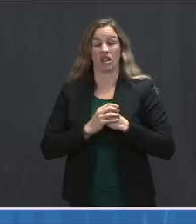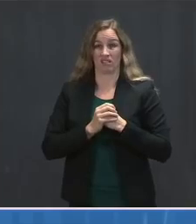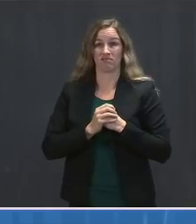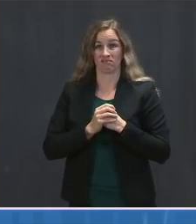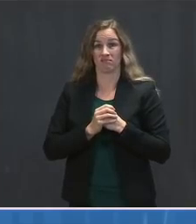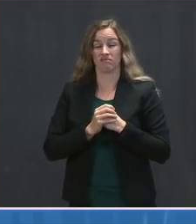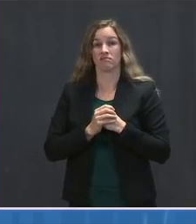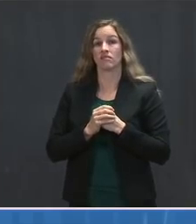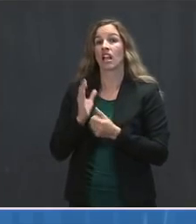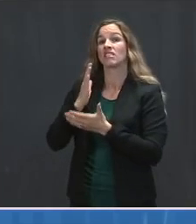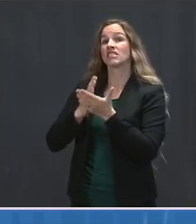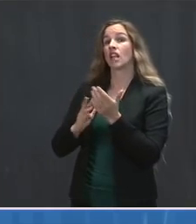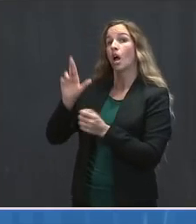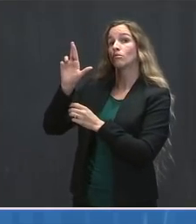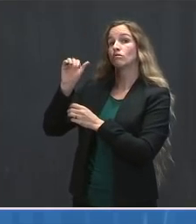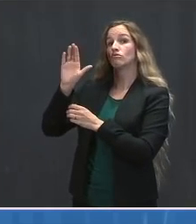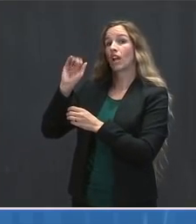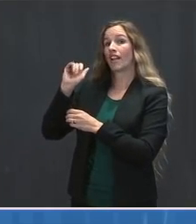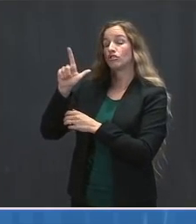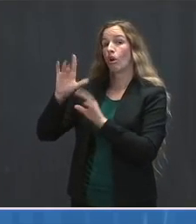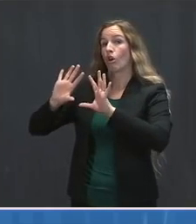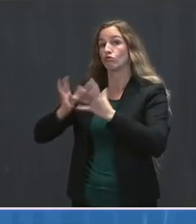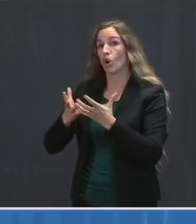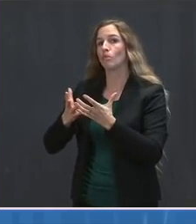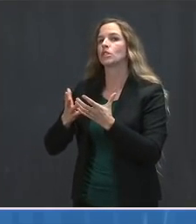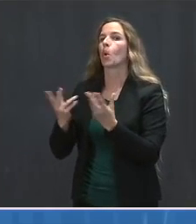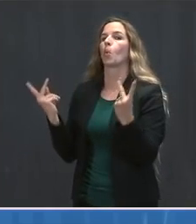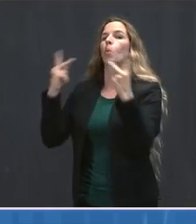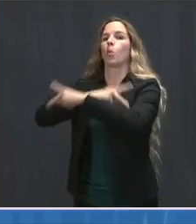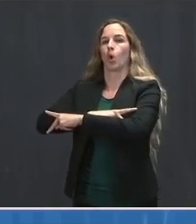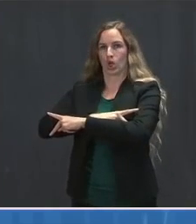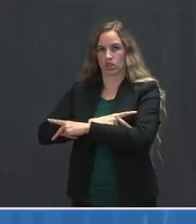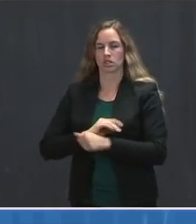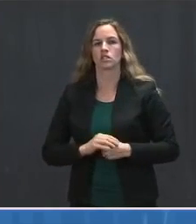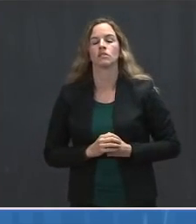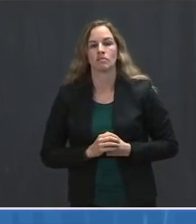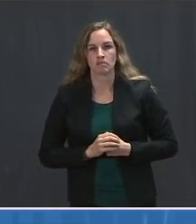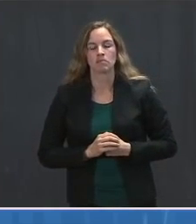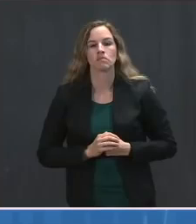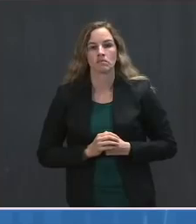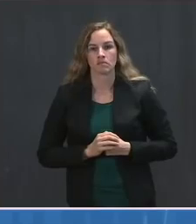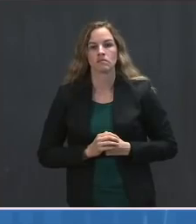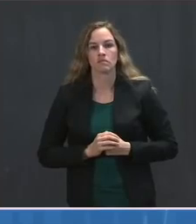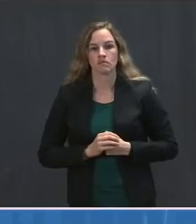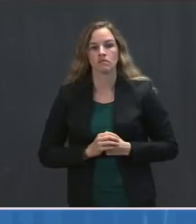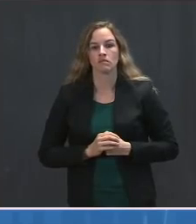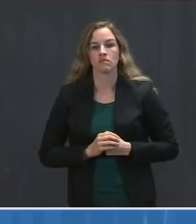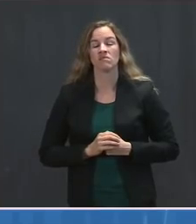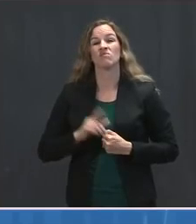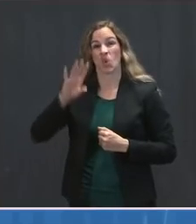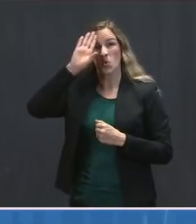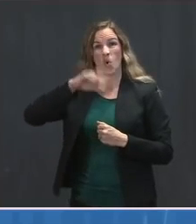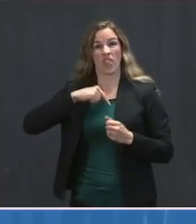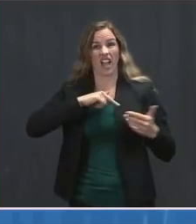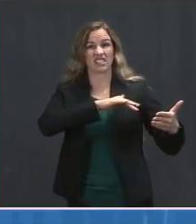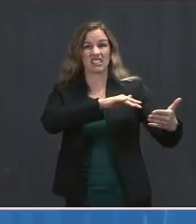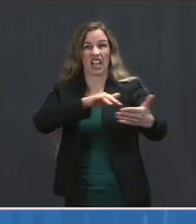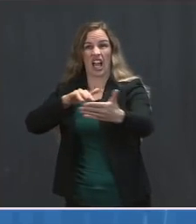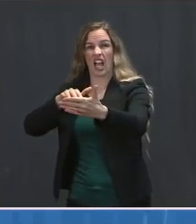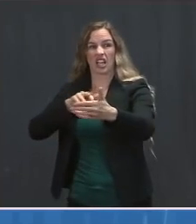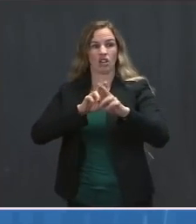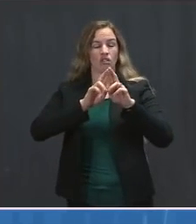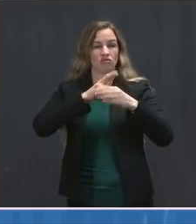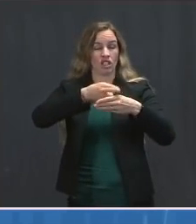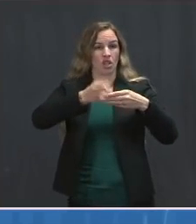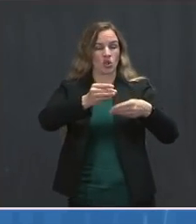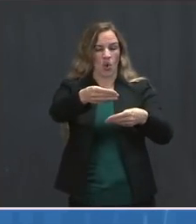some racial and ethnic groups, including Hispanic adults. This study underscores the need to ensure that the response